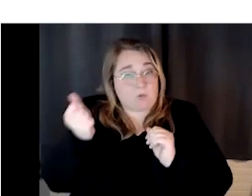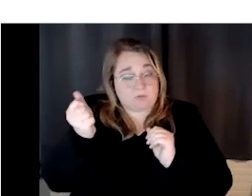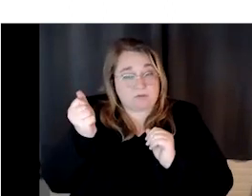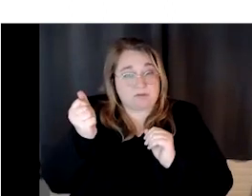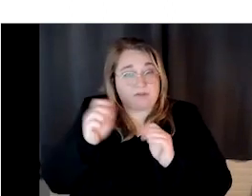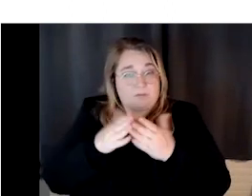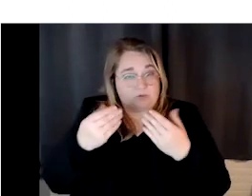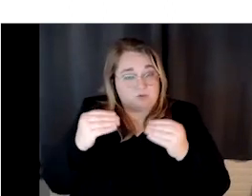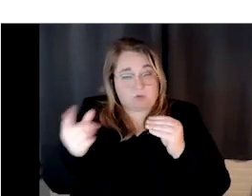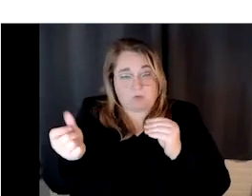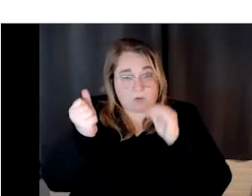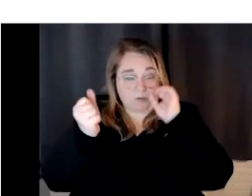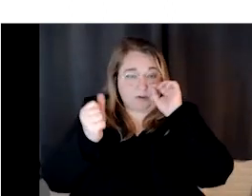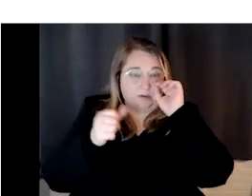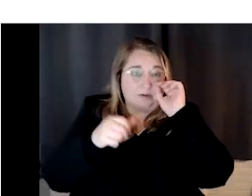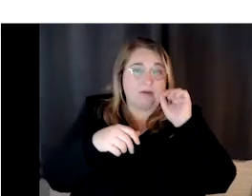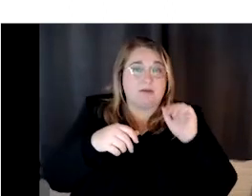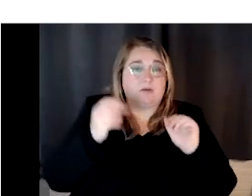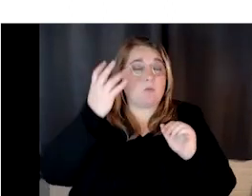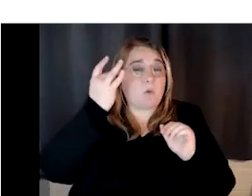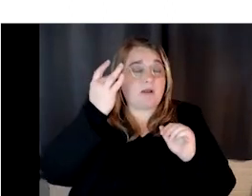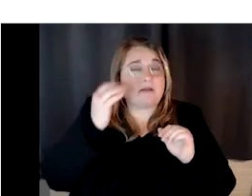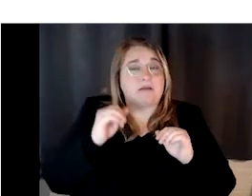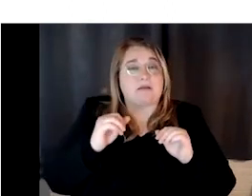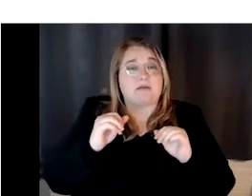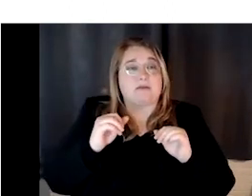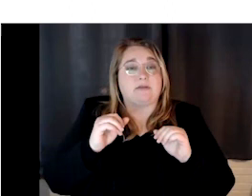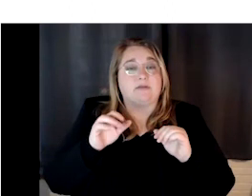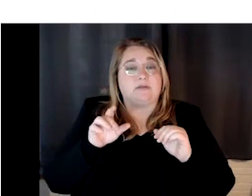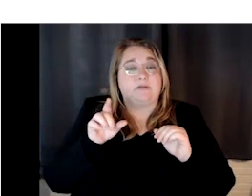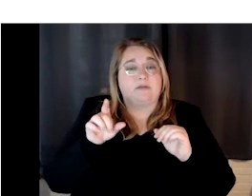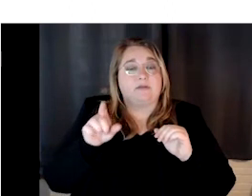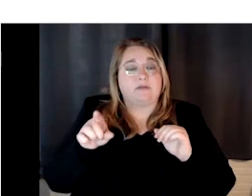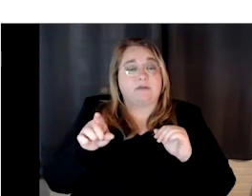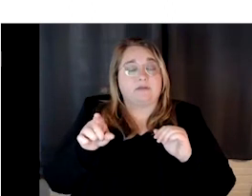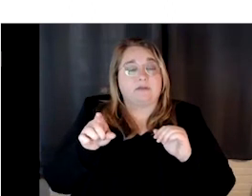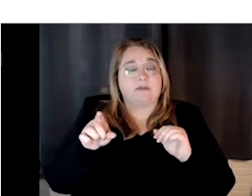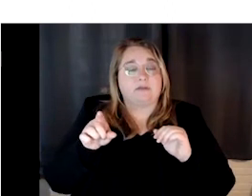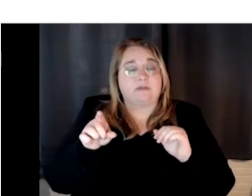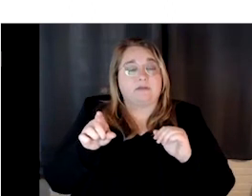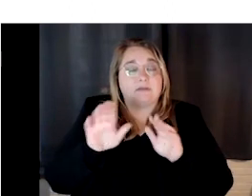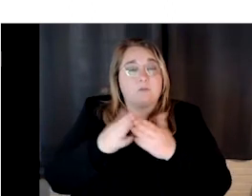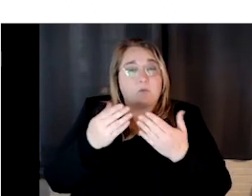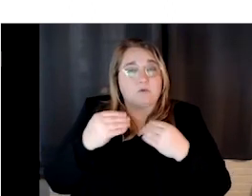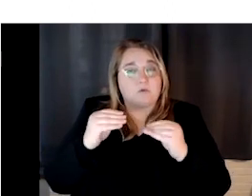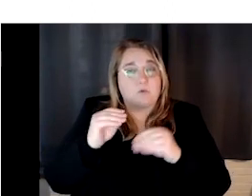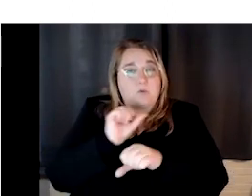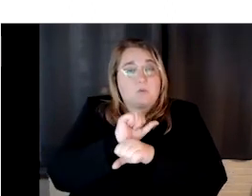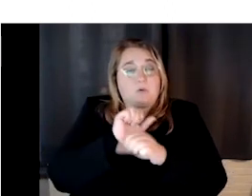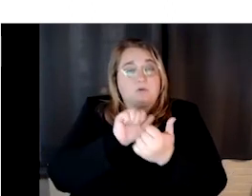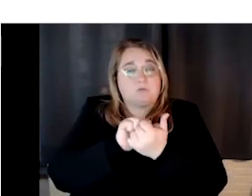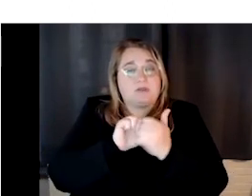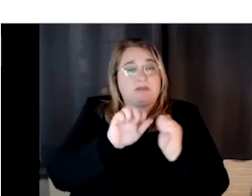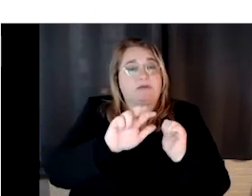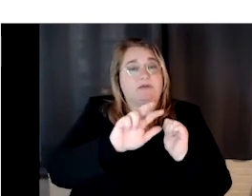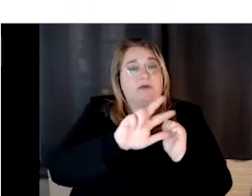um, will, um, they work with a third party, um, uh, I